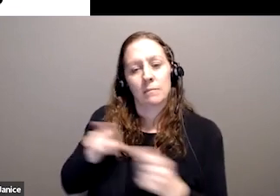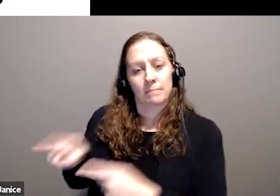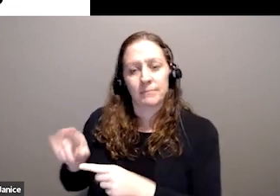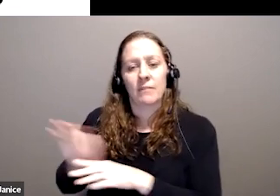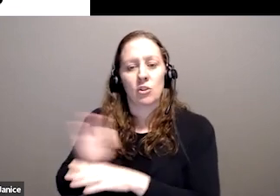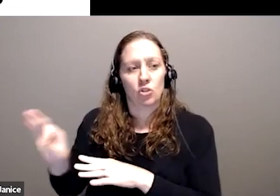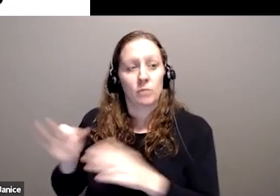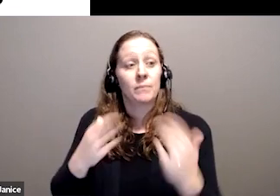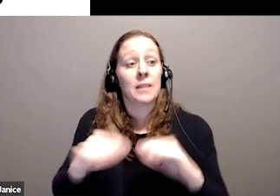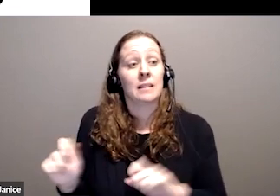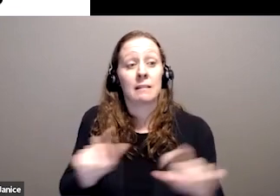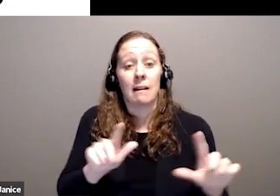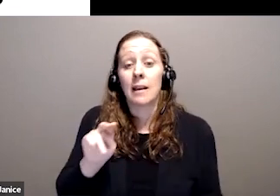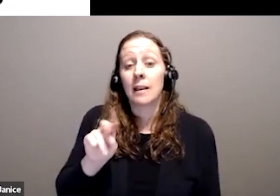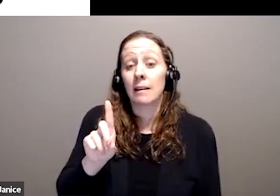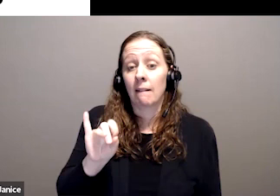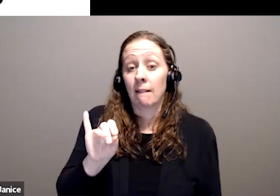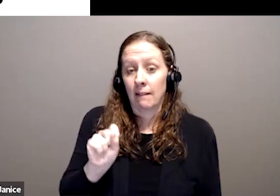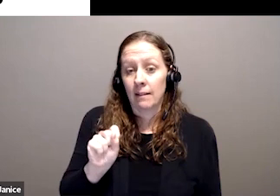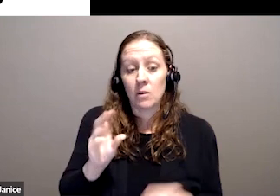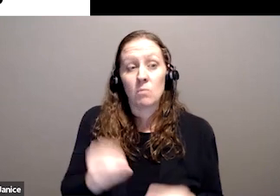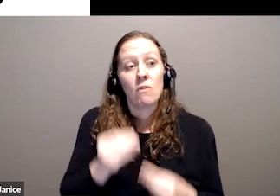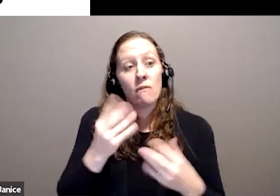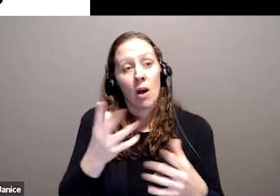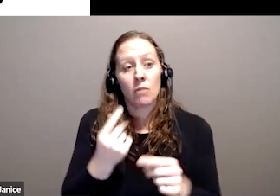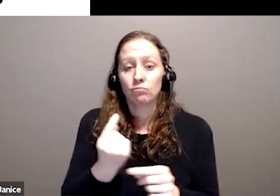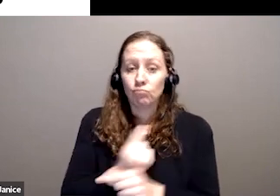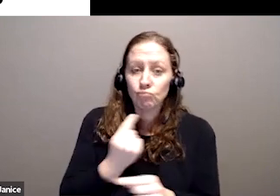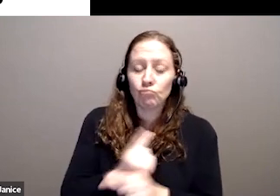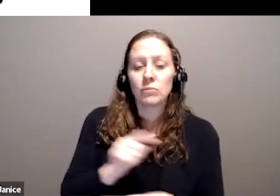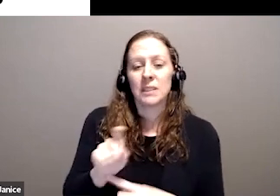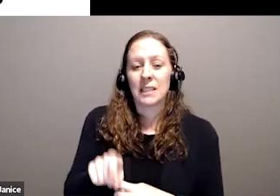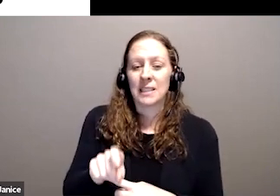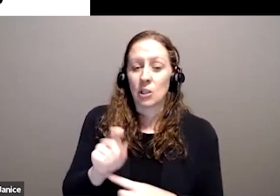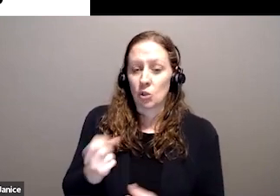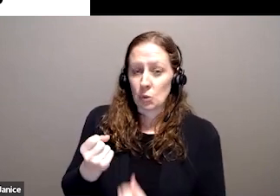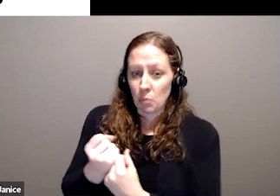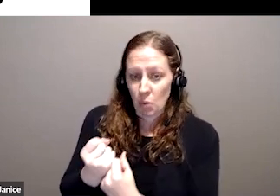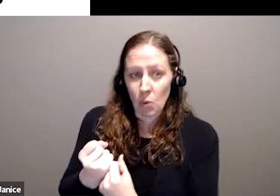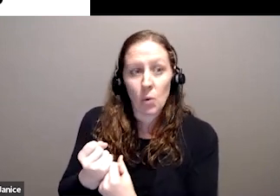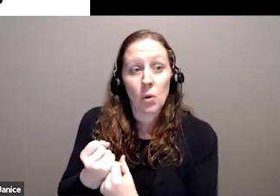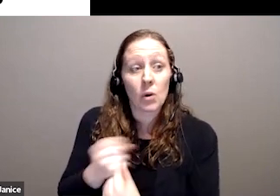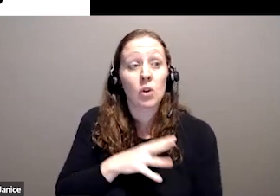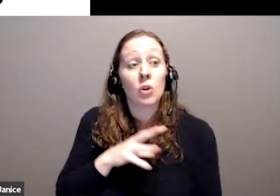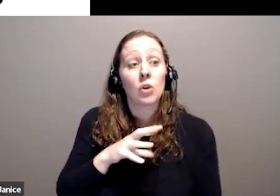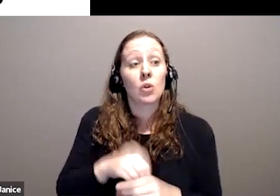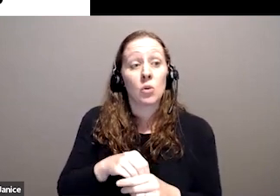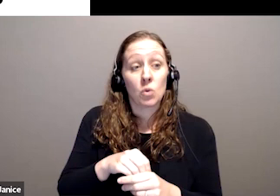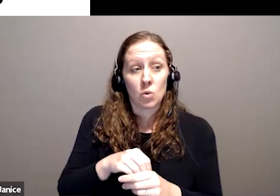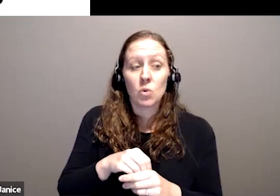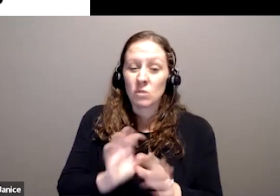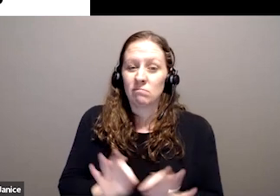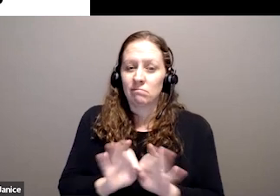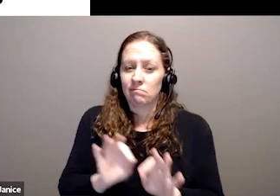So the NDIS provides reasonable and necessary supports. It includes core supports